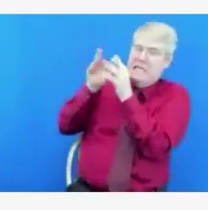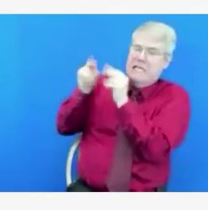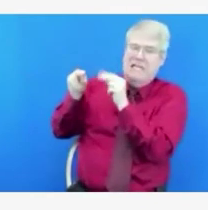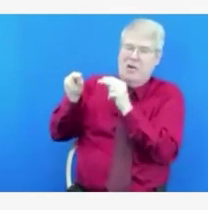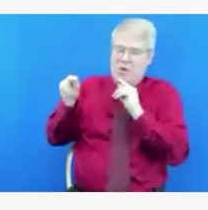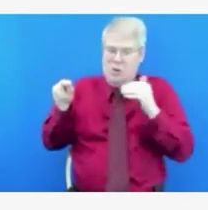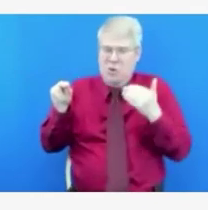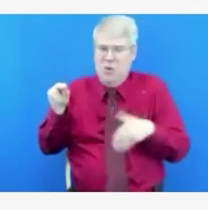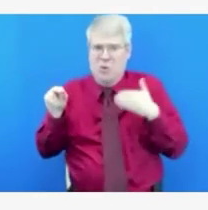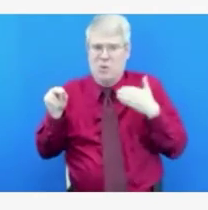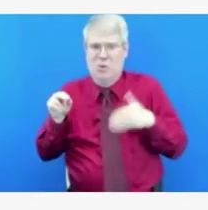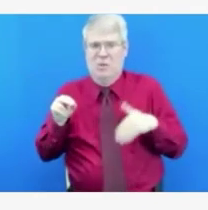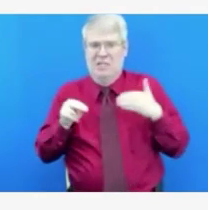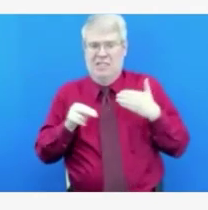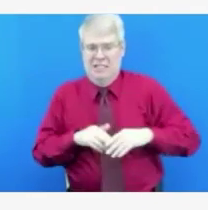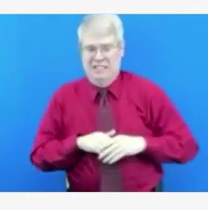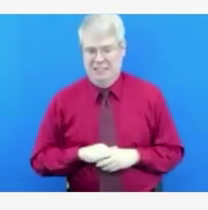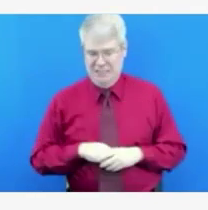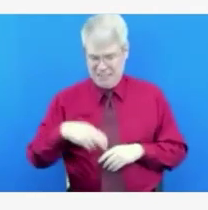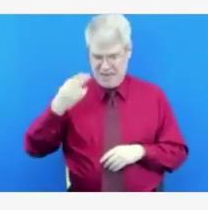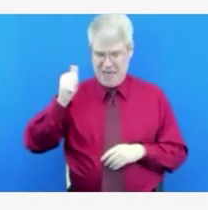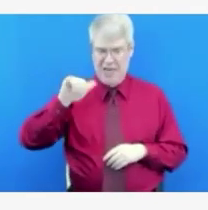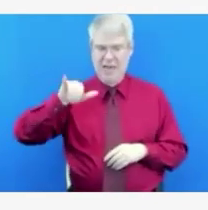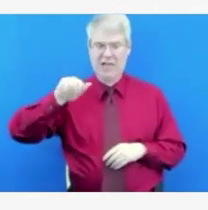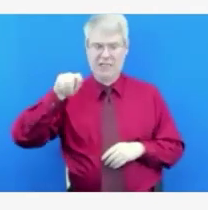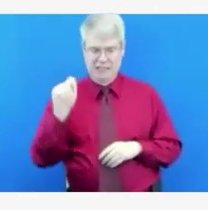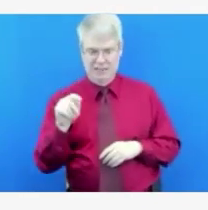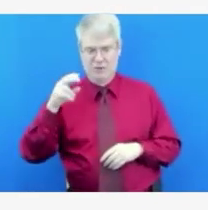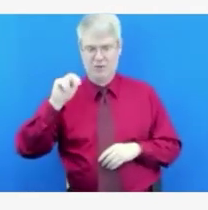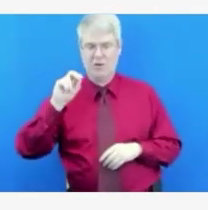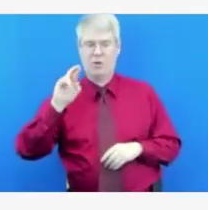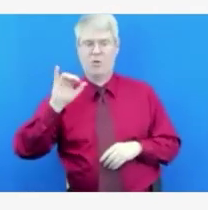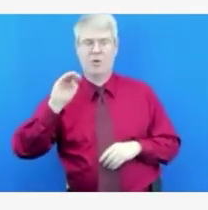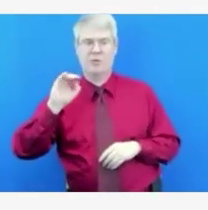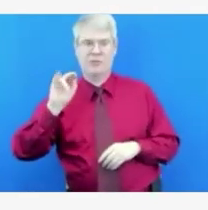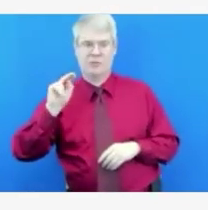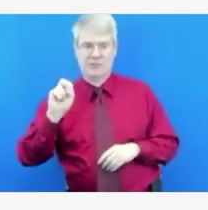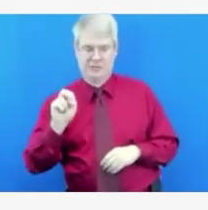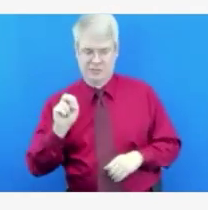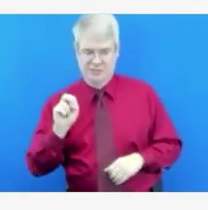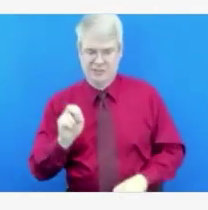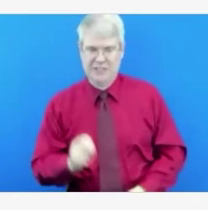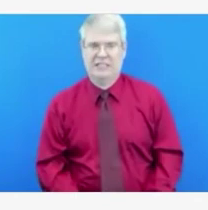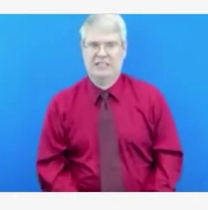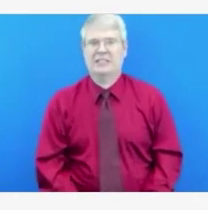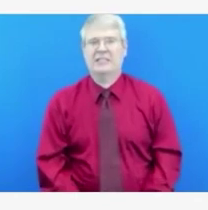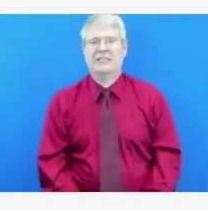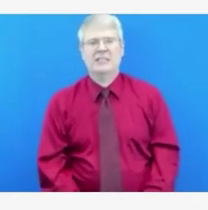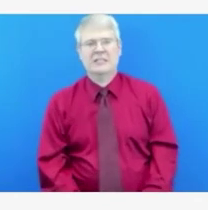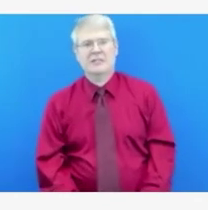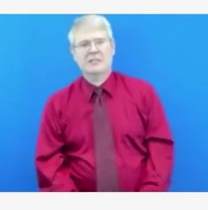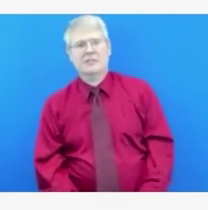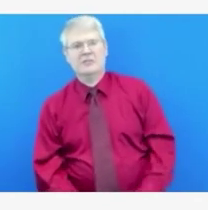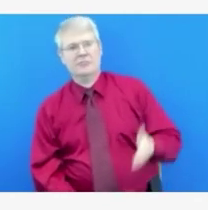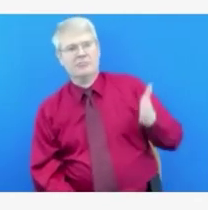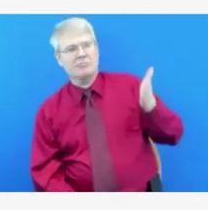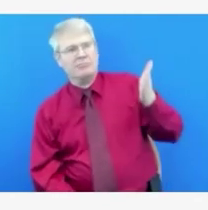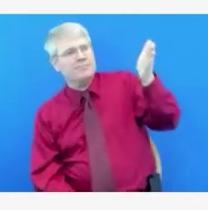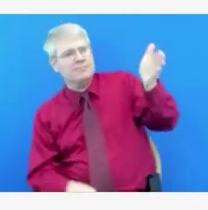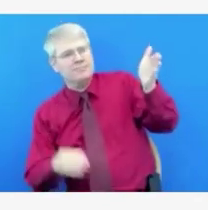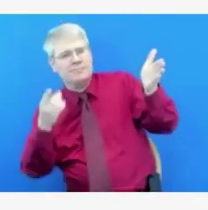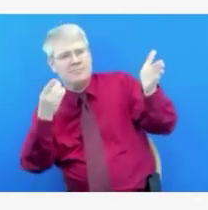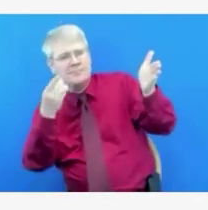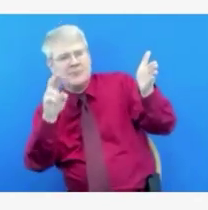Hi, thank you. This might be a question for Dr. Hahn. Would someone be able to speak to the difference between